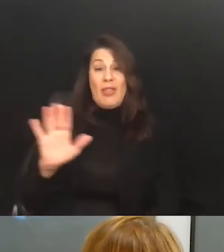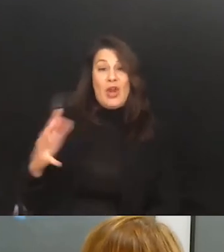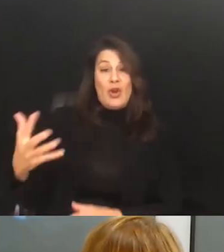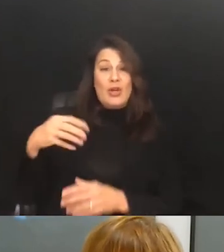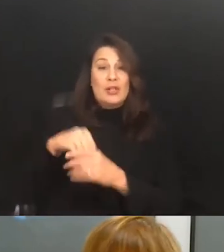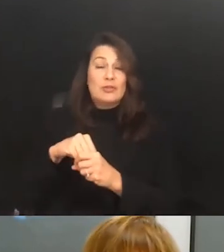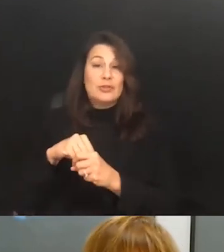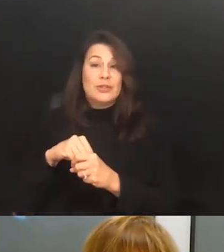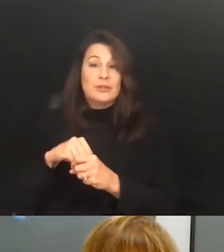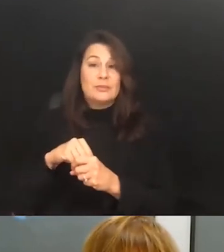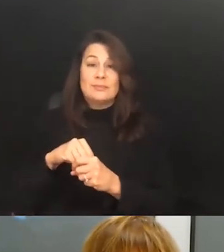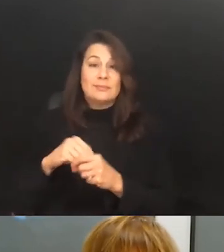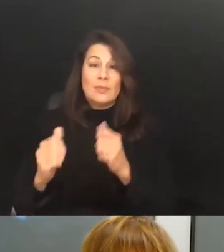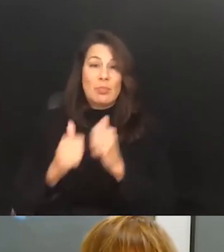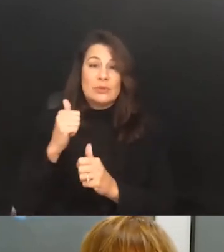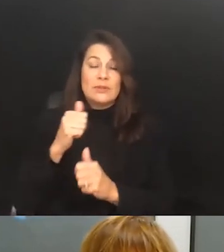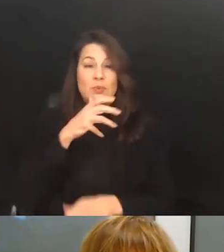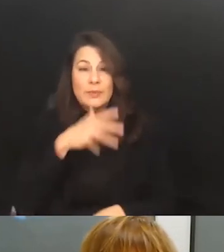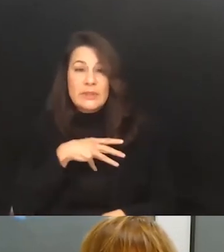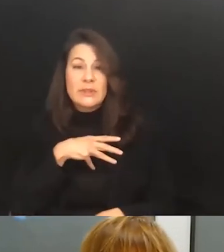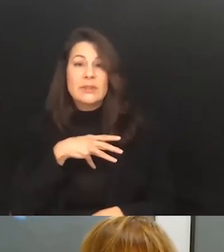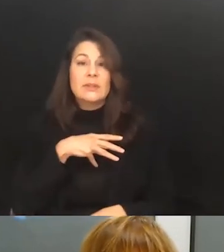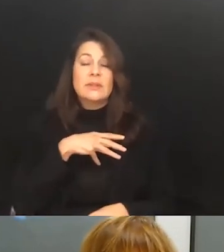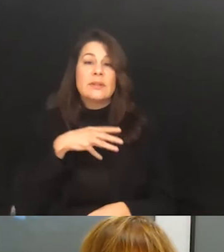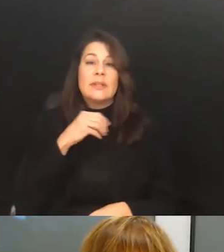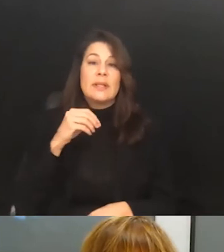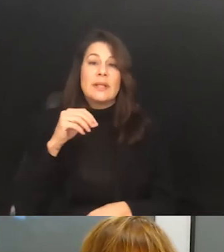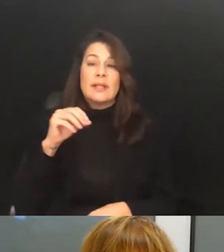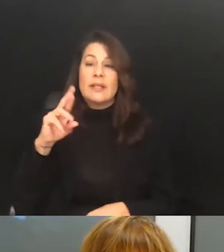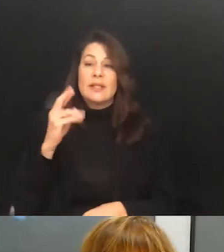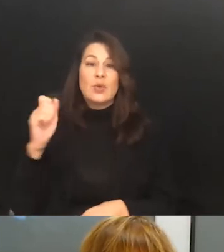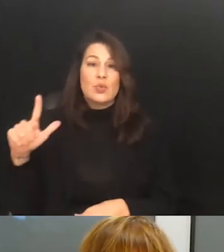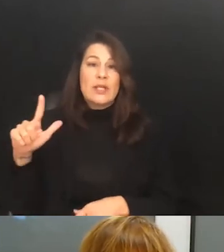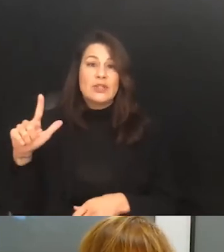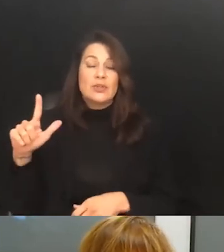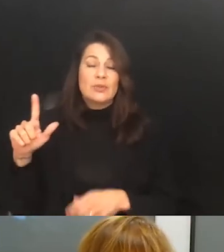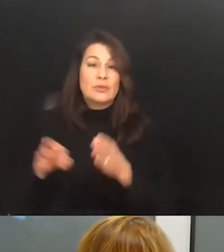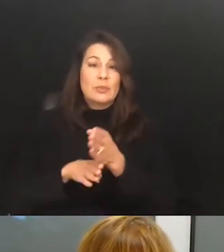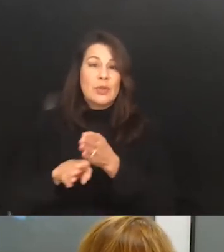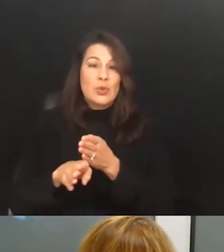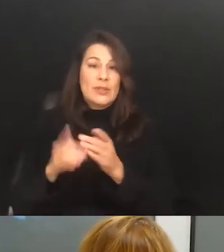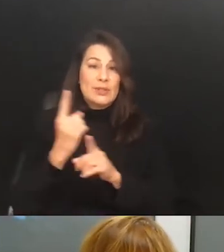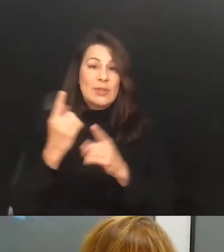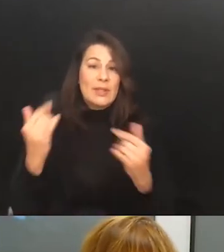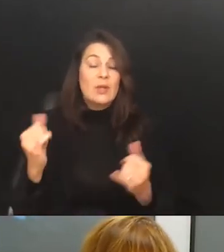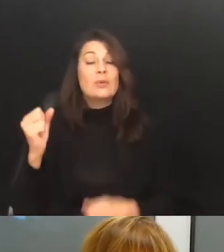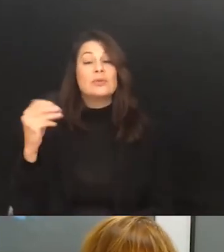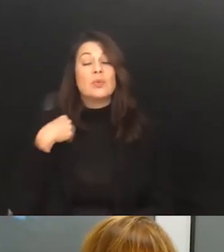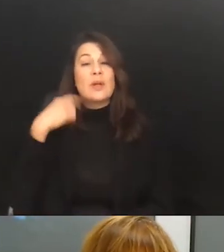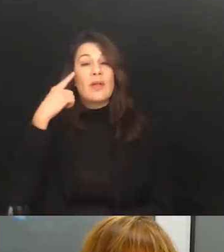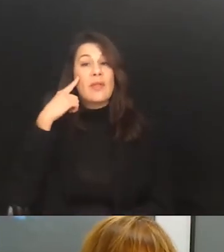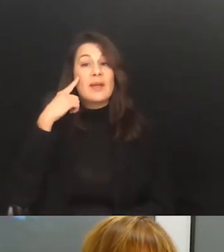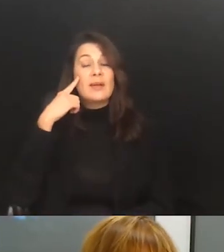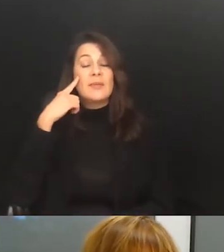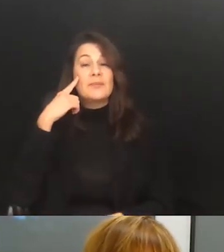women and racial minorities at this point. Um, so, so I think at the large